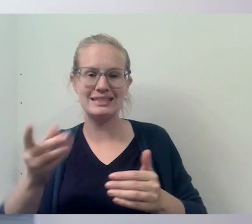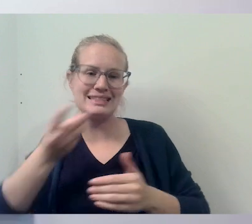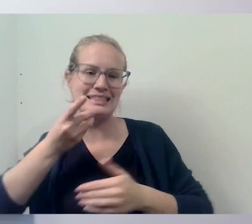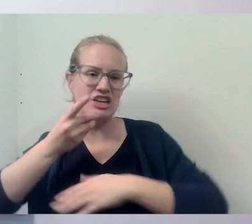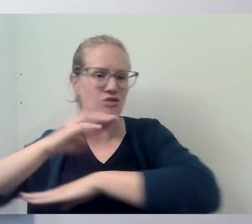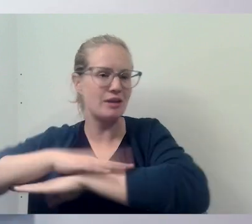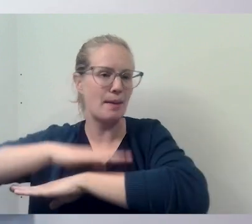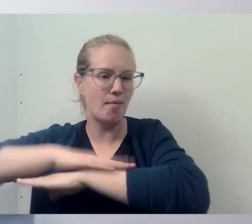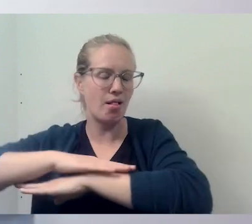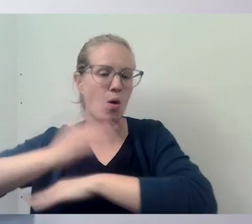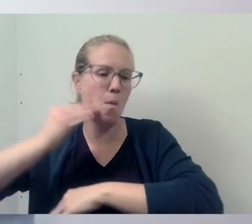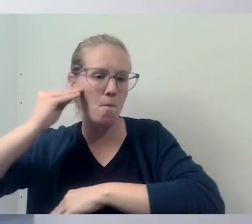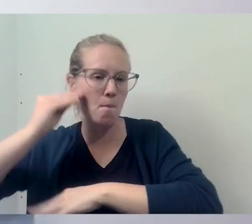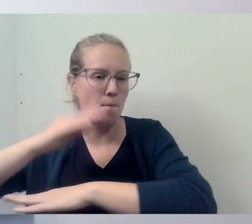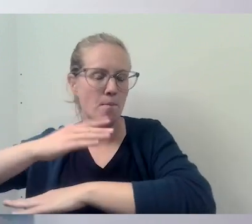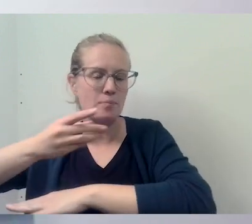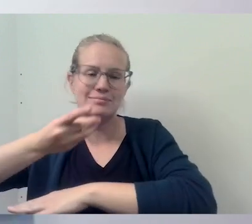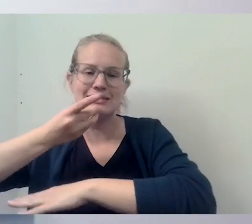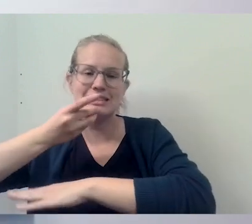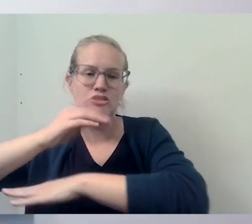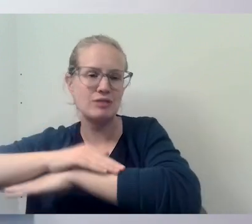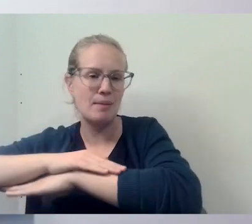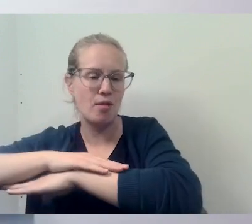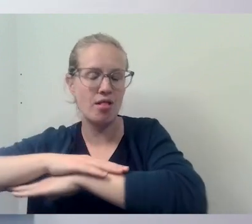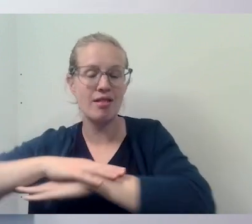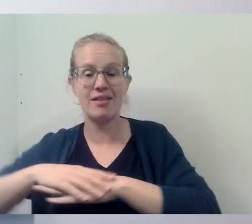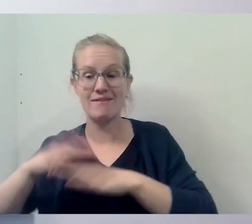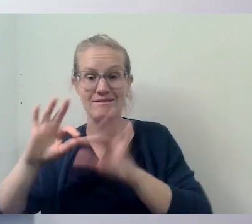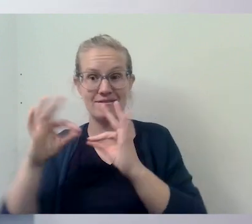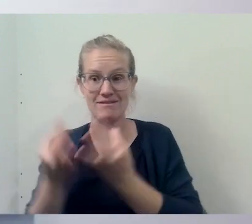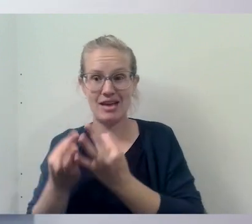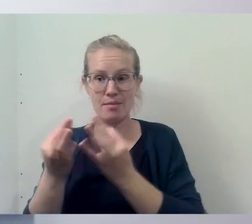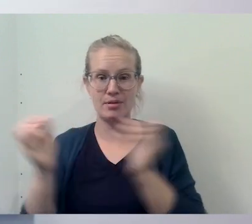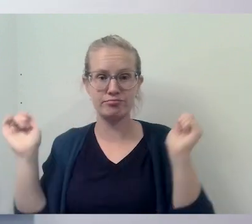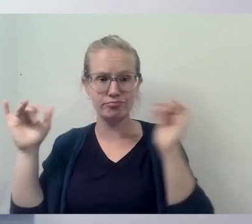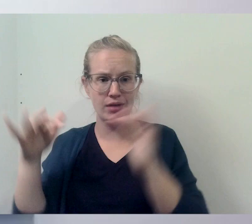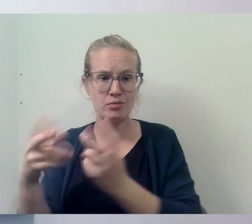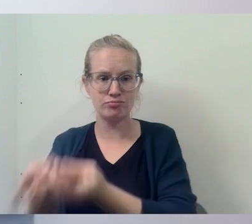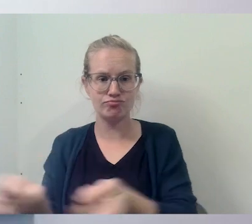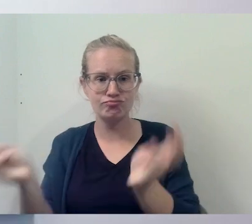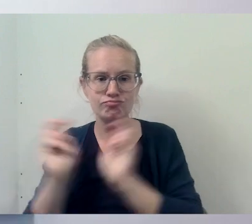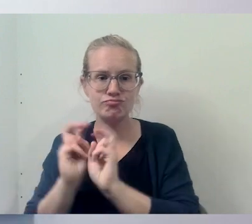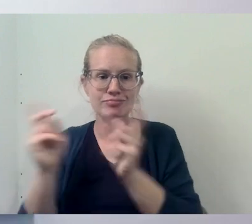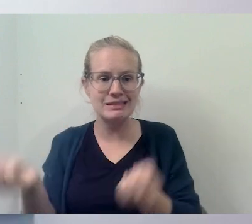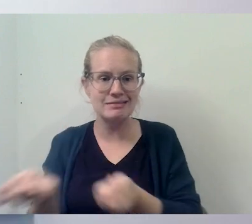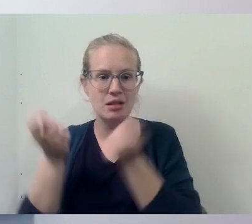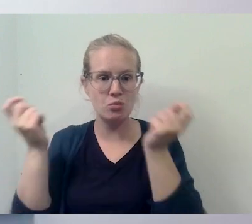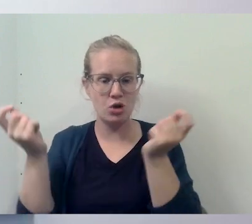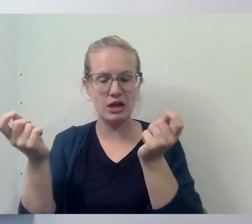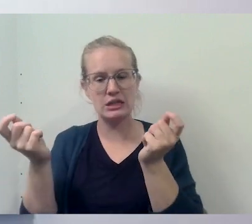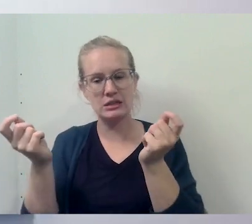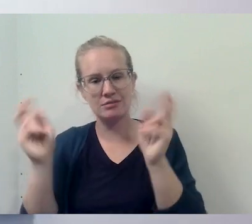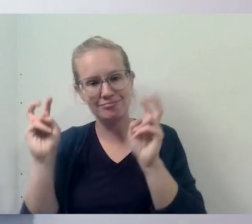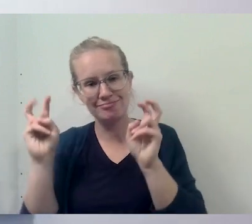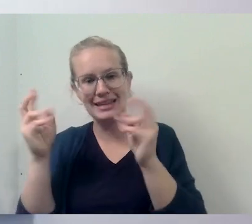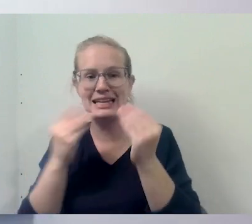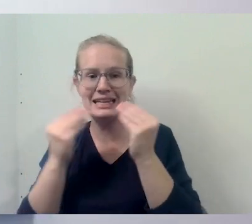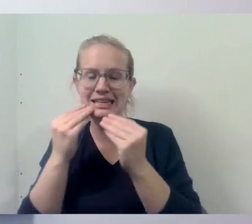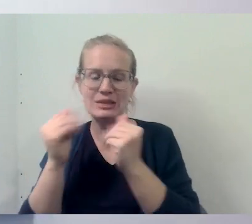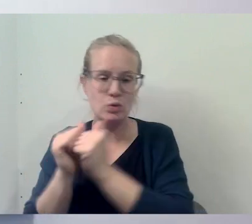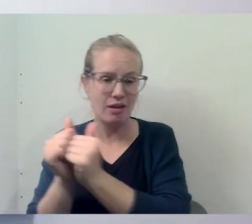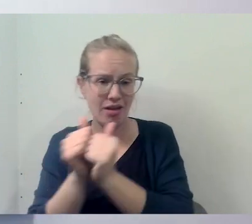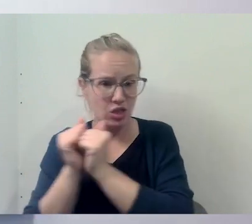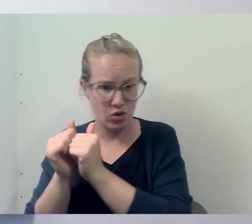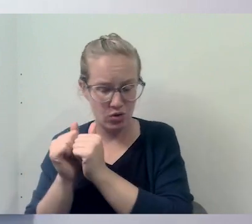at table, you know, where, you know, the family comes together to, uh, to celebrate, you know, to eat together.